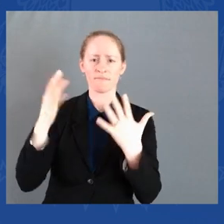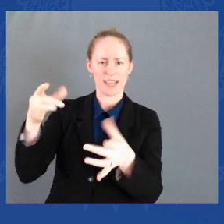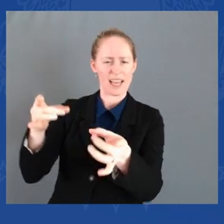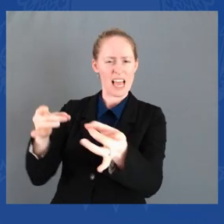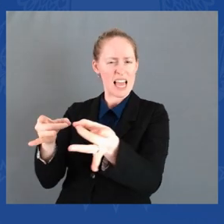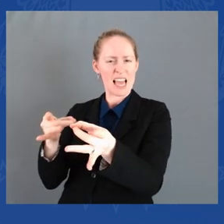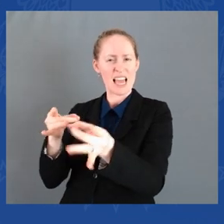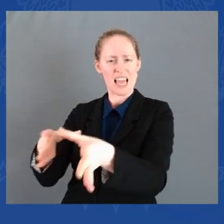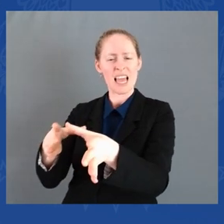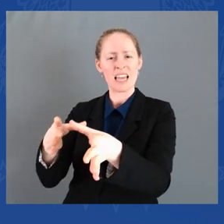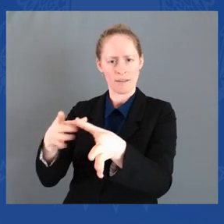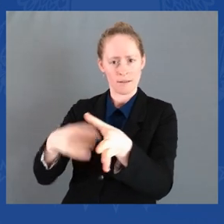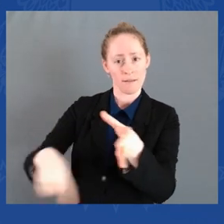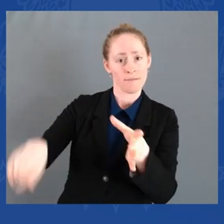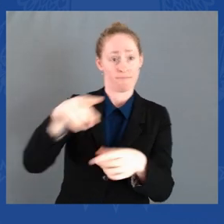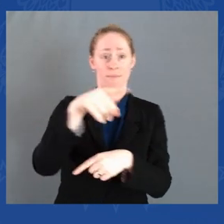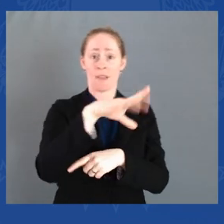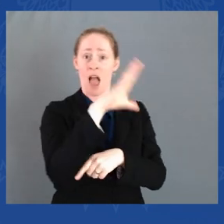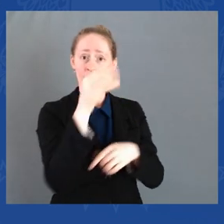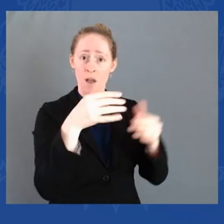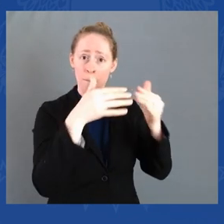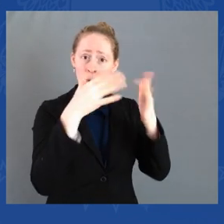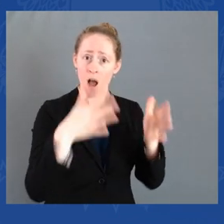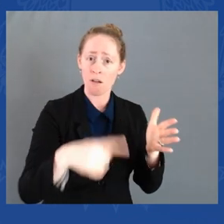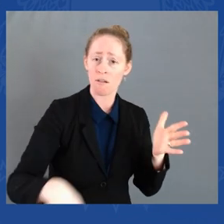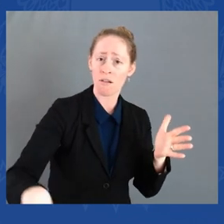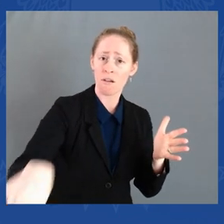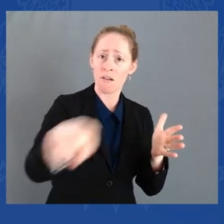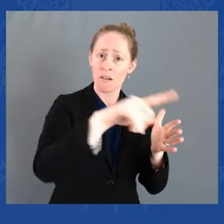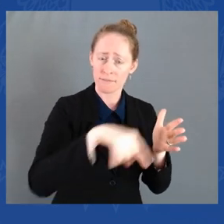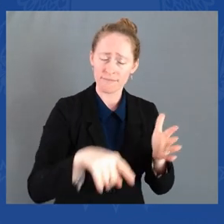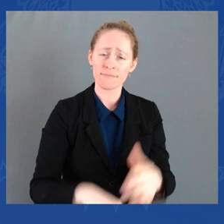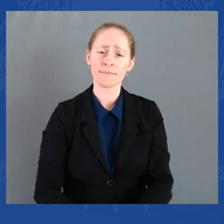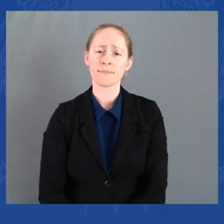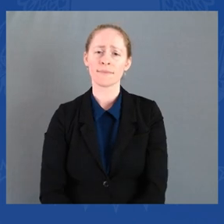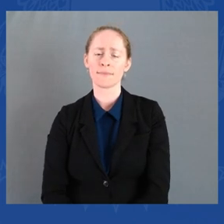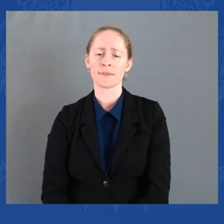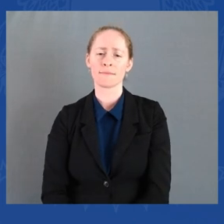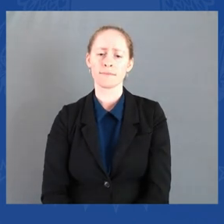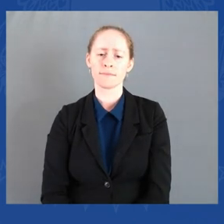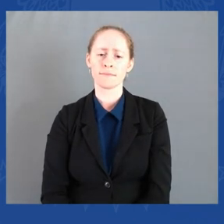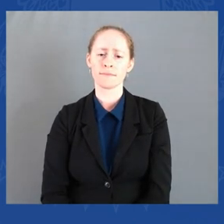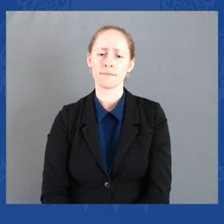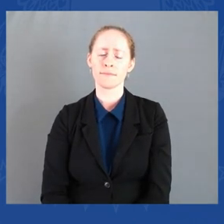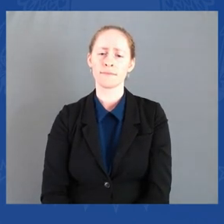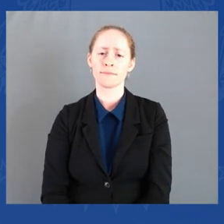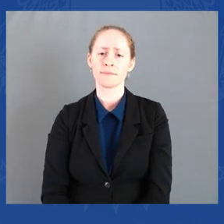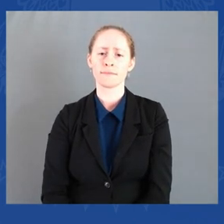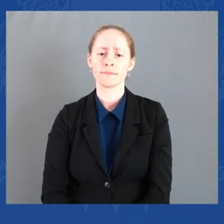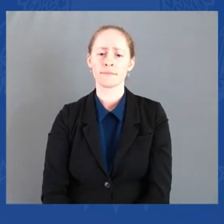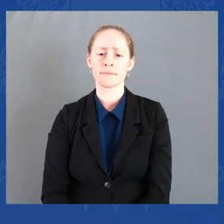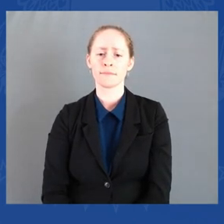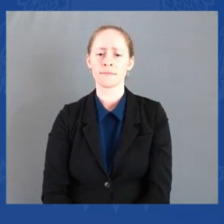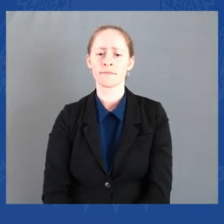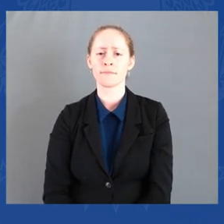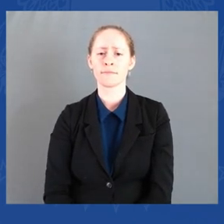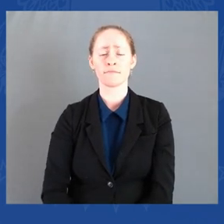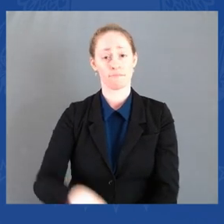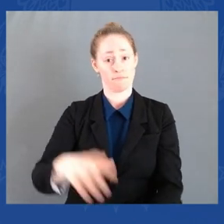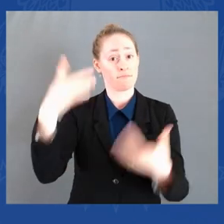that we, that I was with the president in Atlanta, mourning the murder